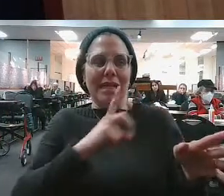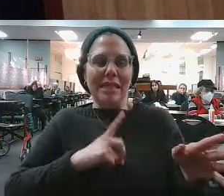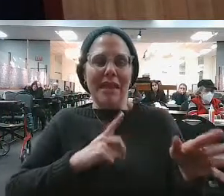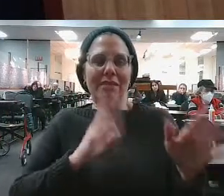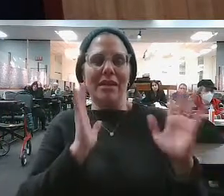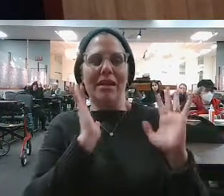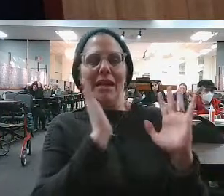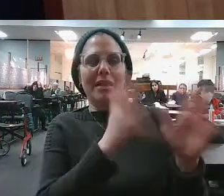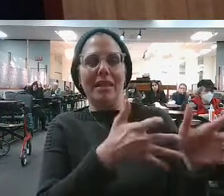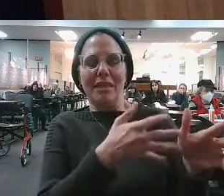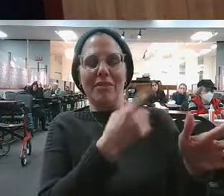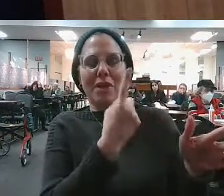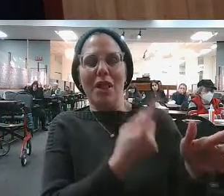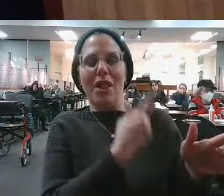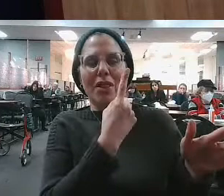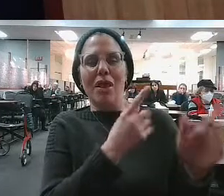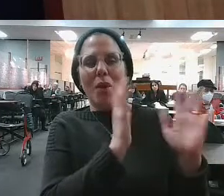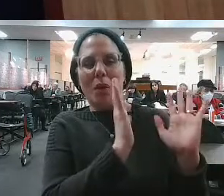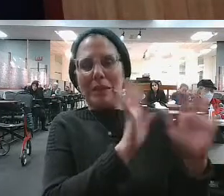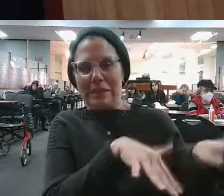enough. Let it go.